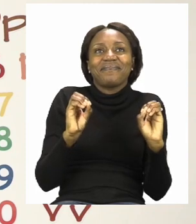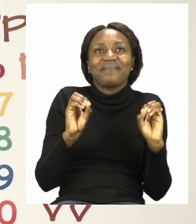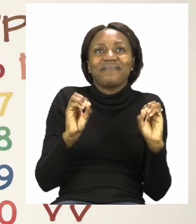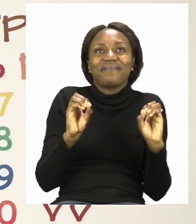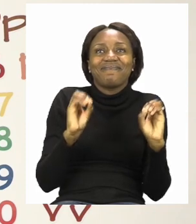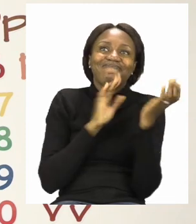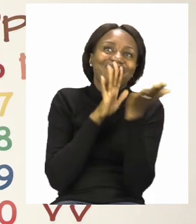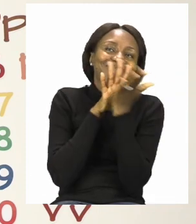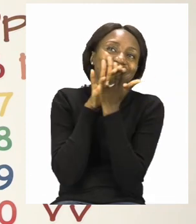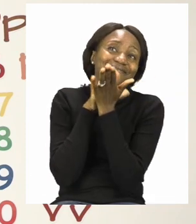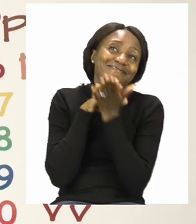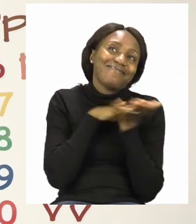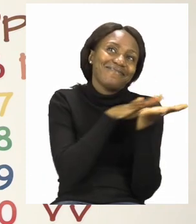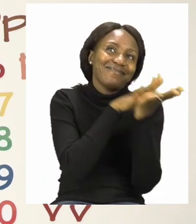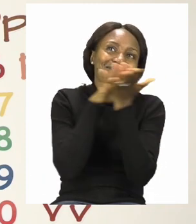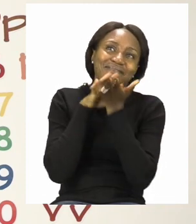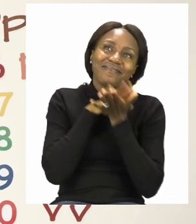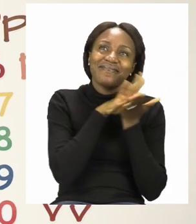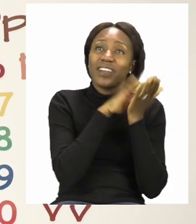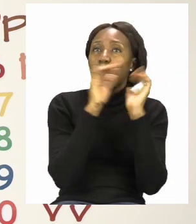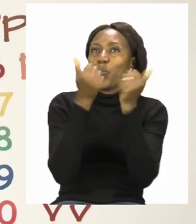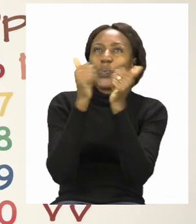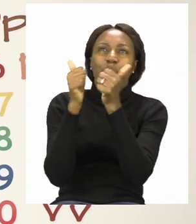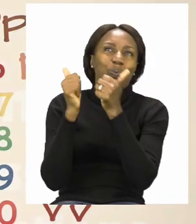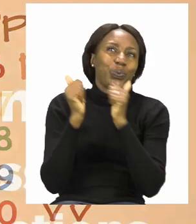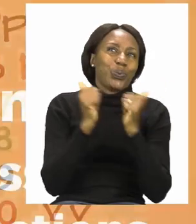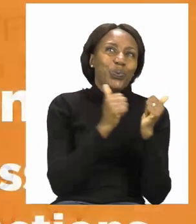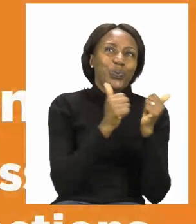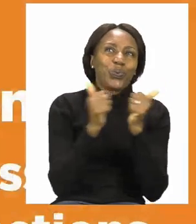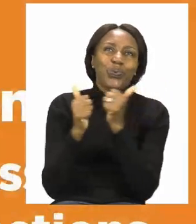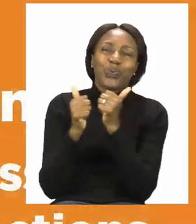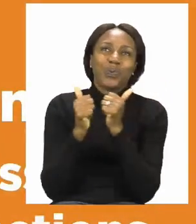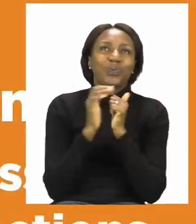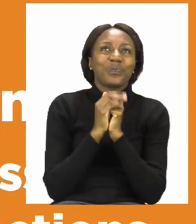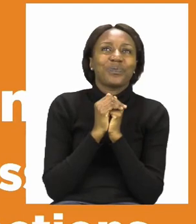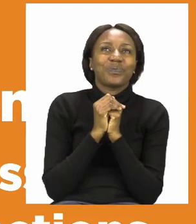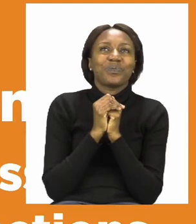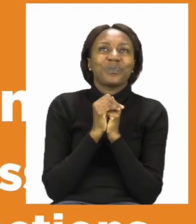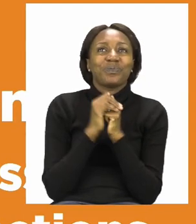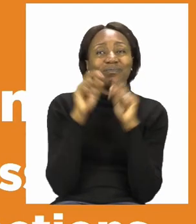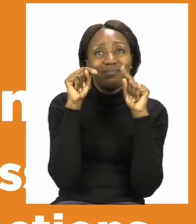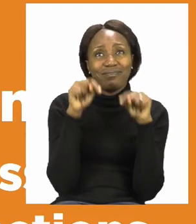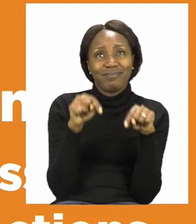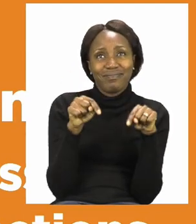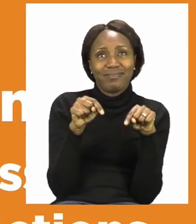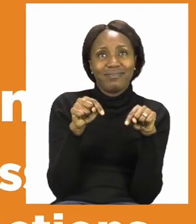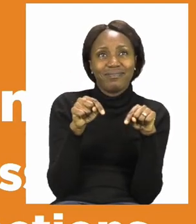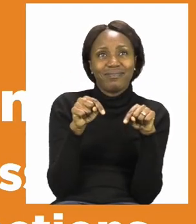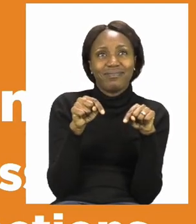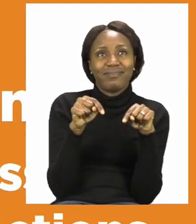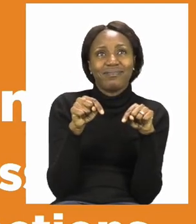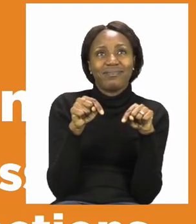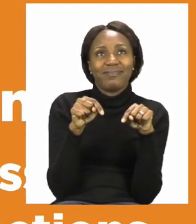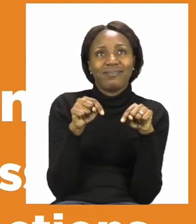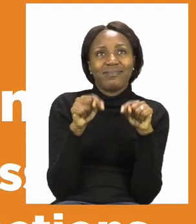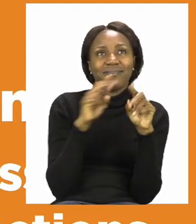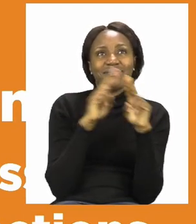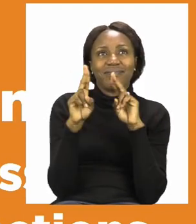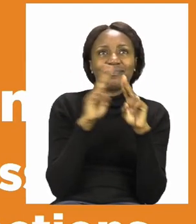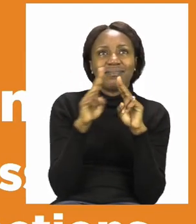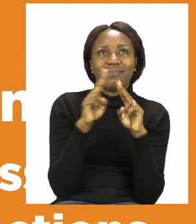Yay! Good job everyone! For today's lesson we will be talking about